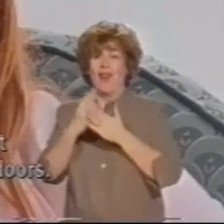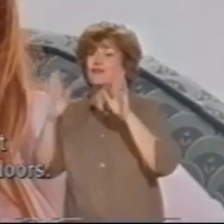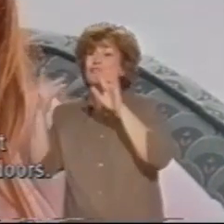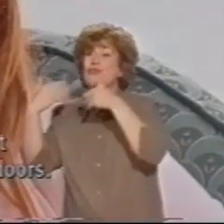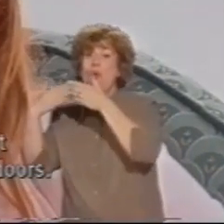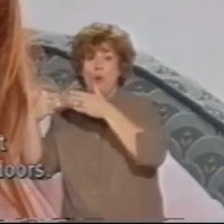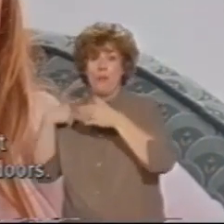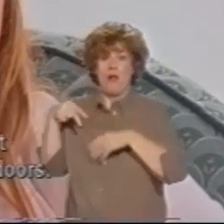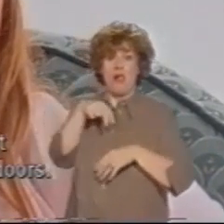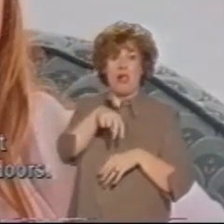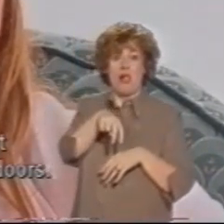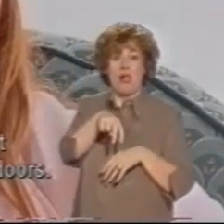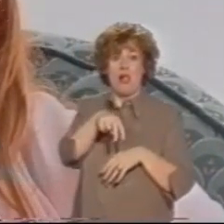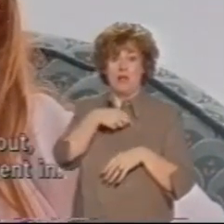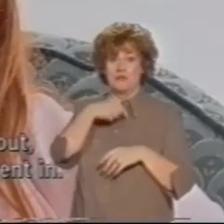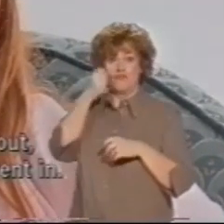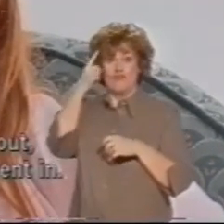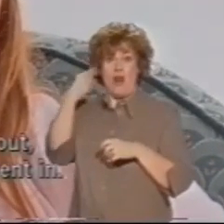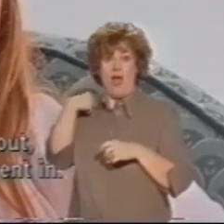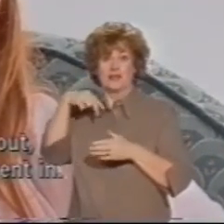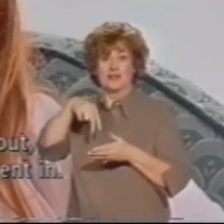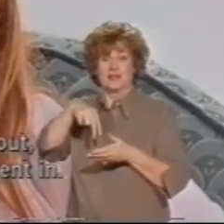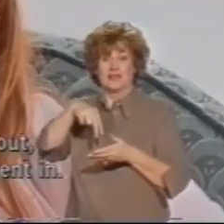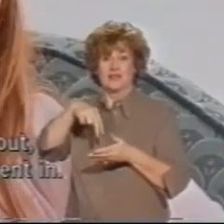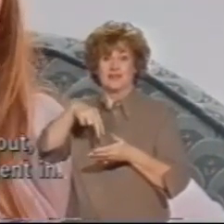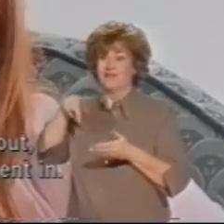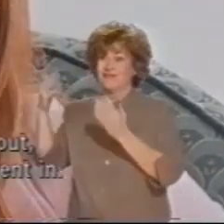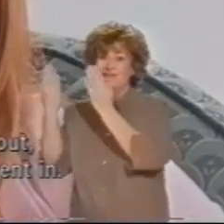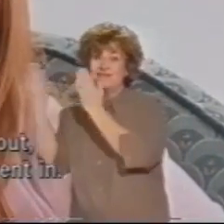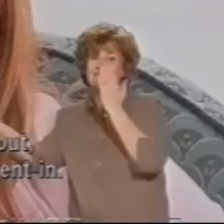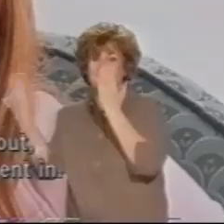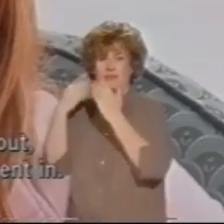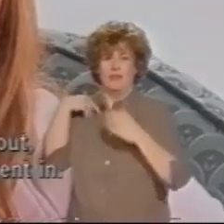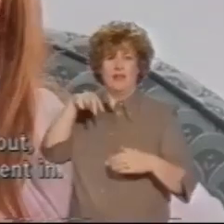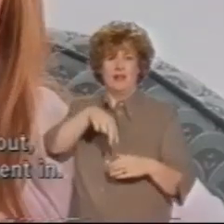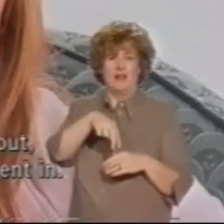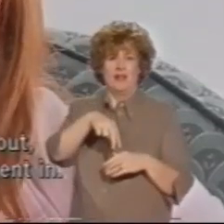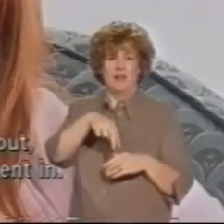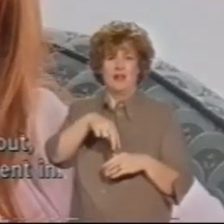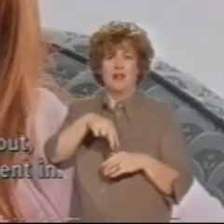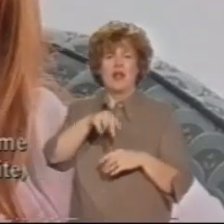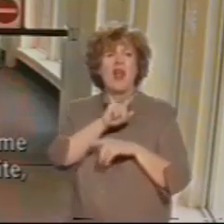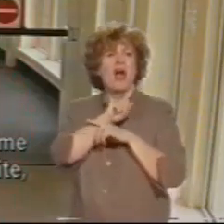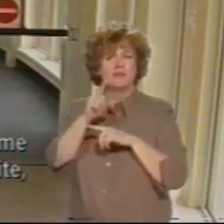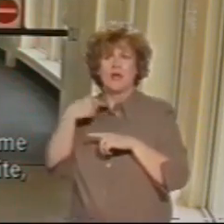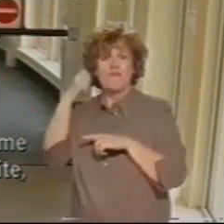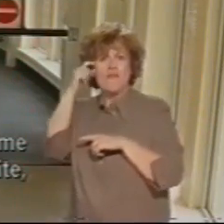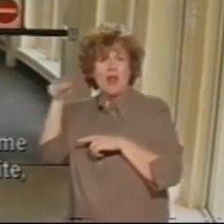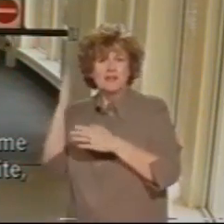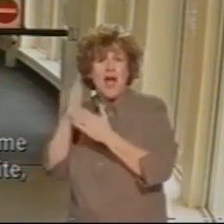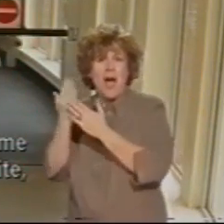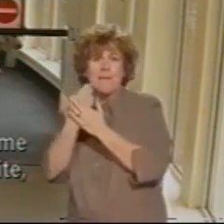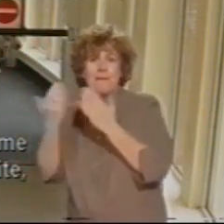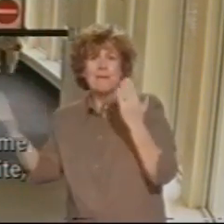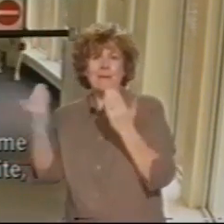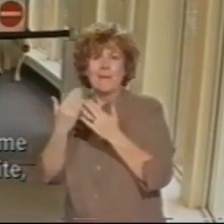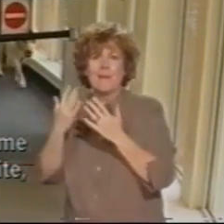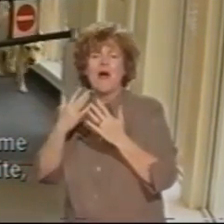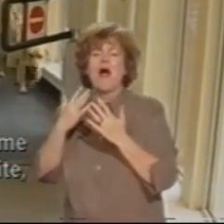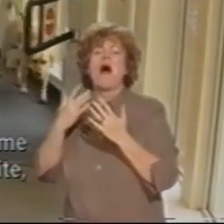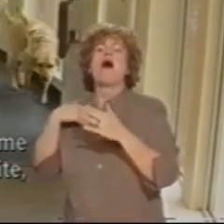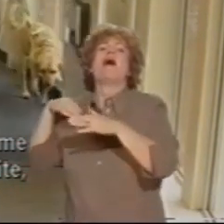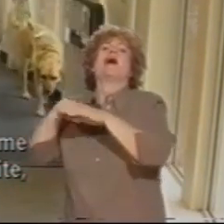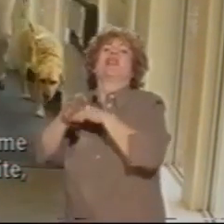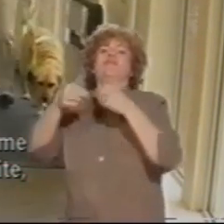front of the automated doors. So when I eventually found out the doors did open and I did go in and it was quite